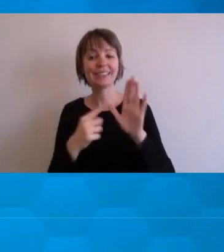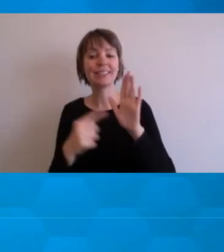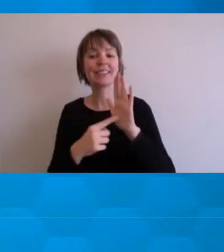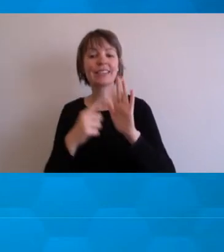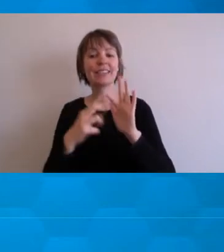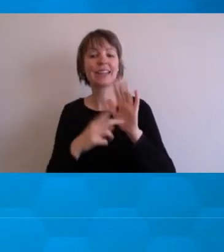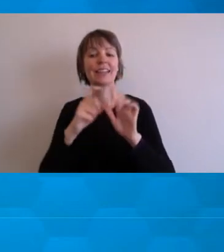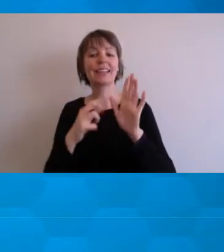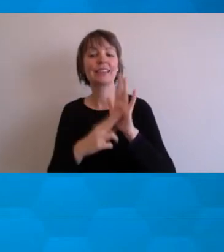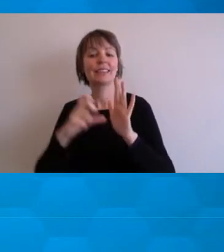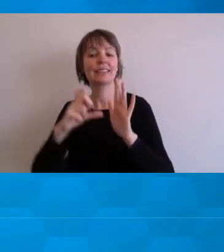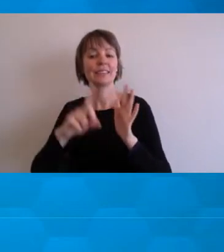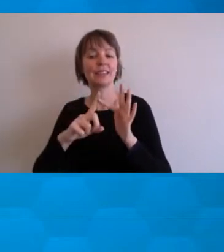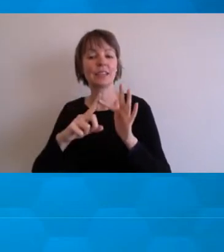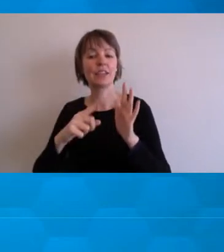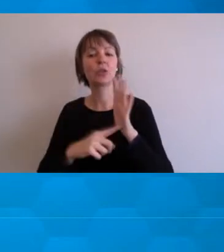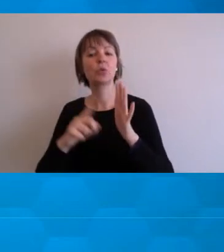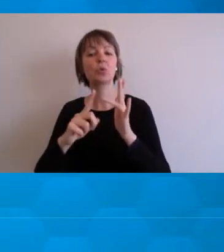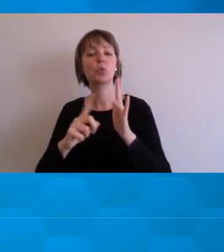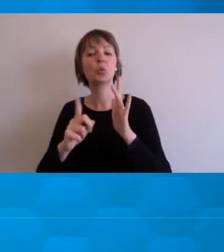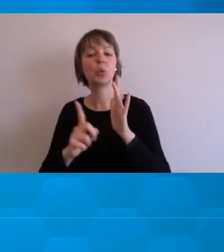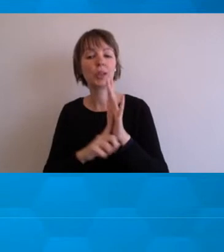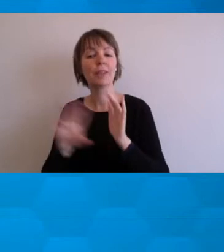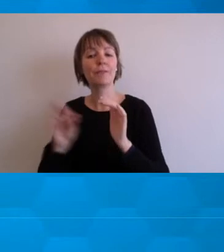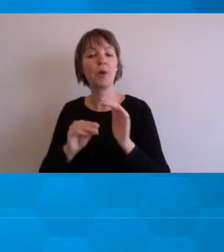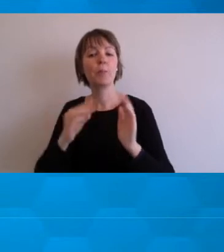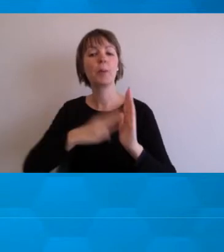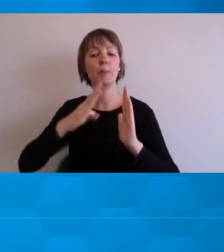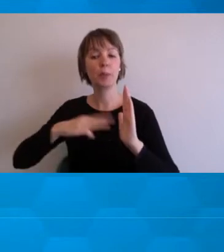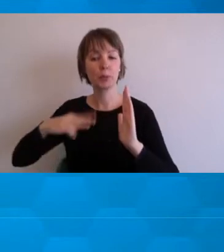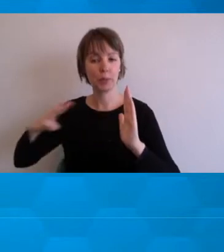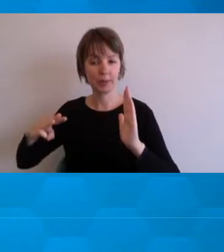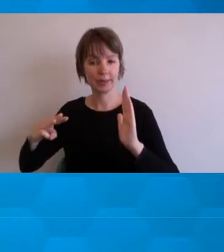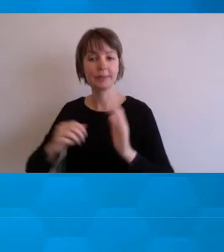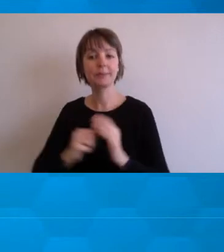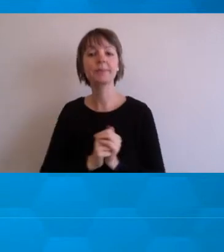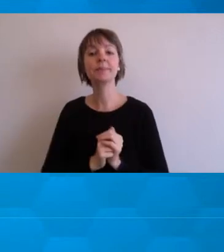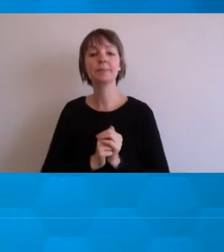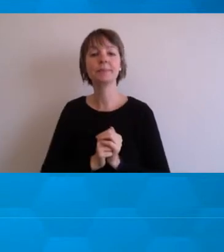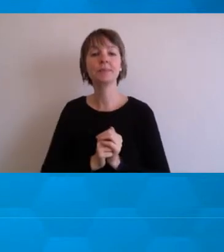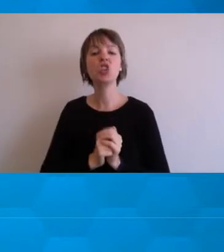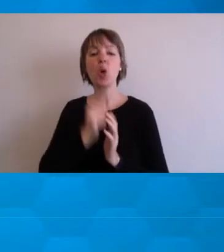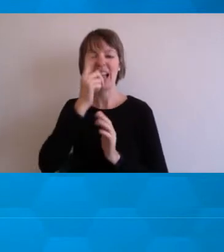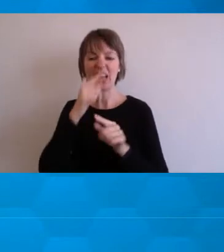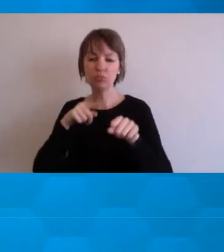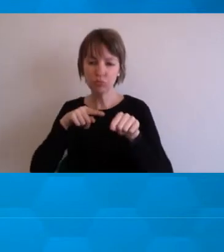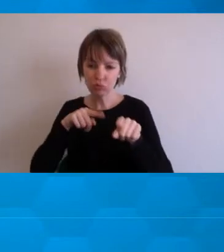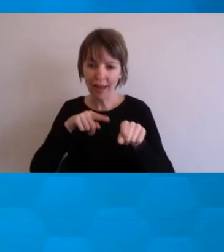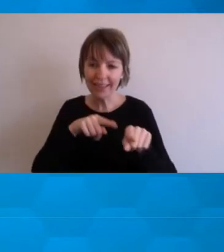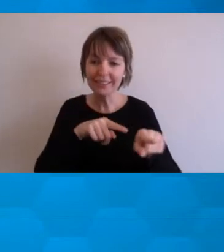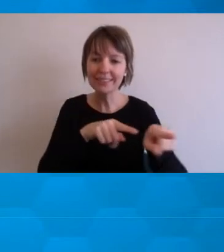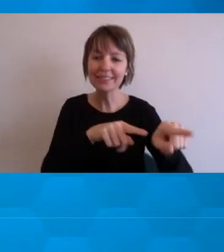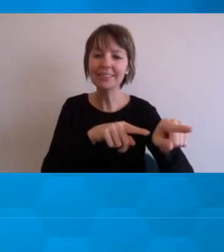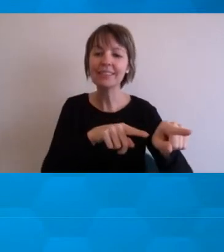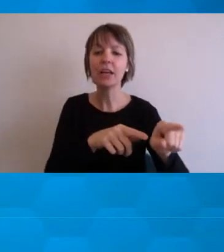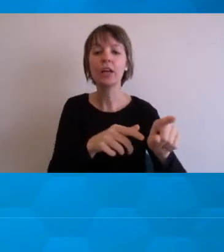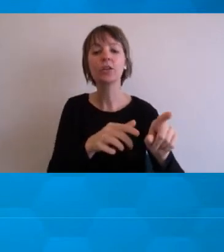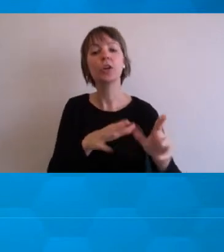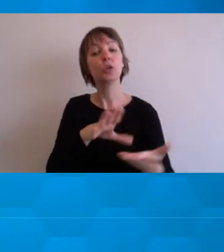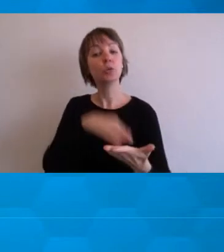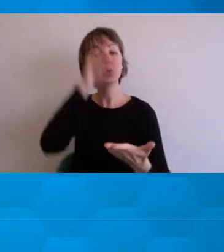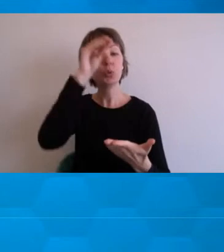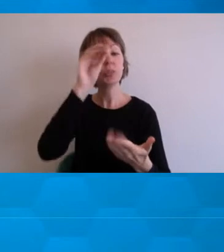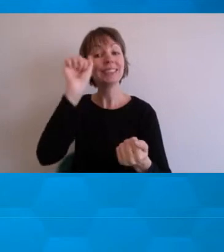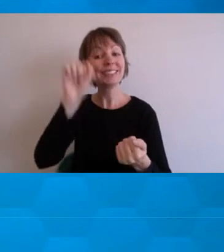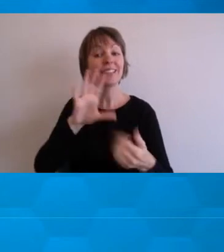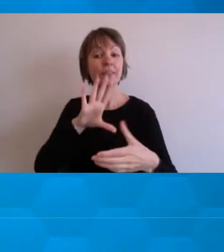this particular initiative is about. But noticing and being able to track if our students are engaging or participating in